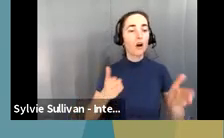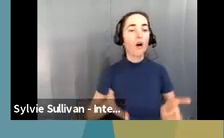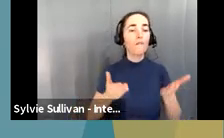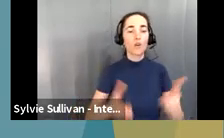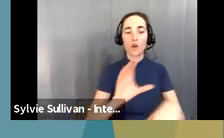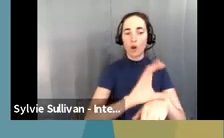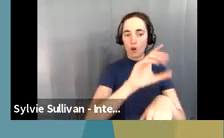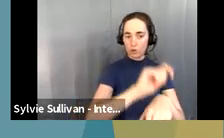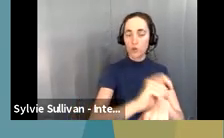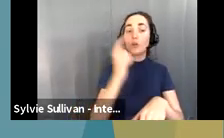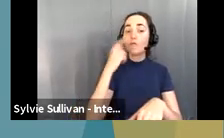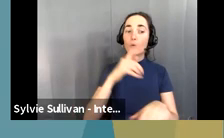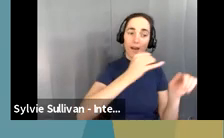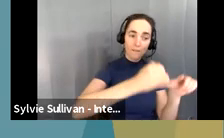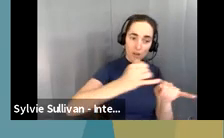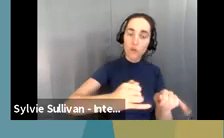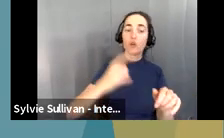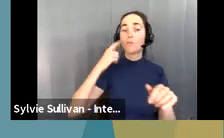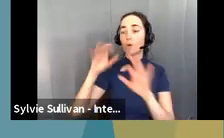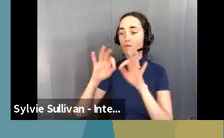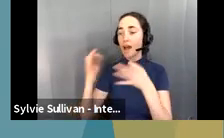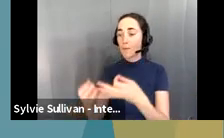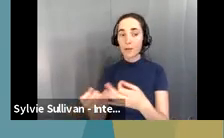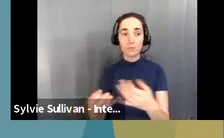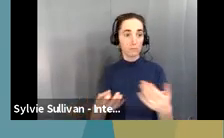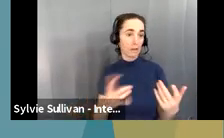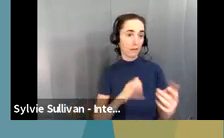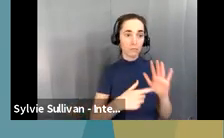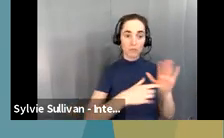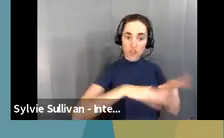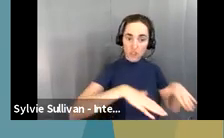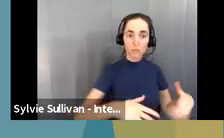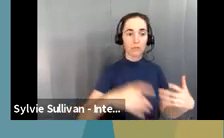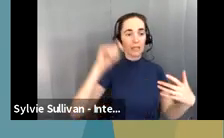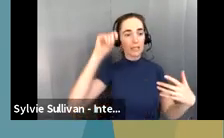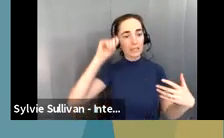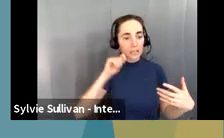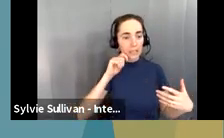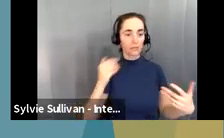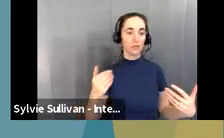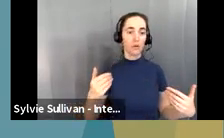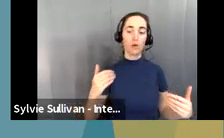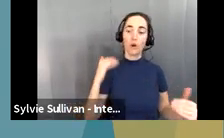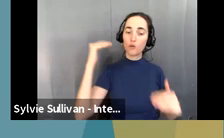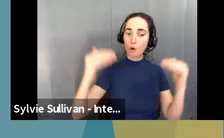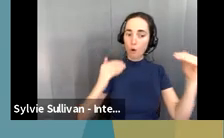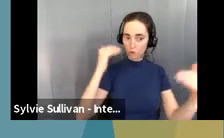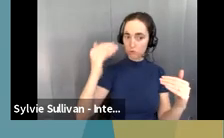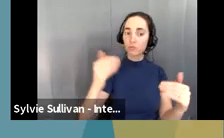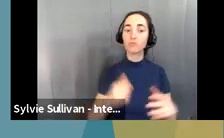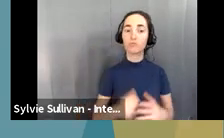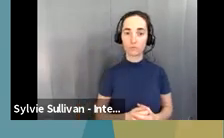individuals and families that includes children, adolescents, and adults. Um, we have program,